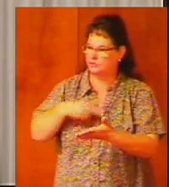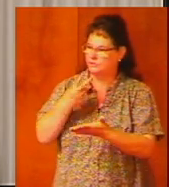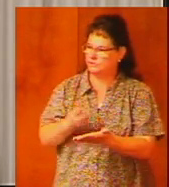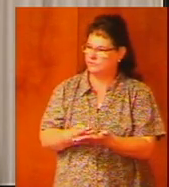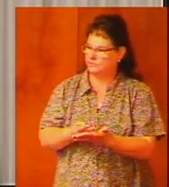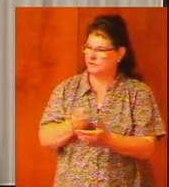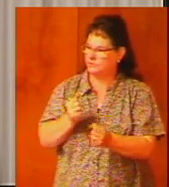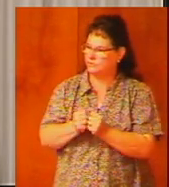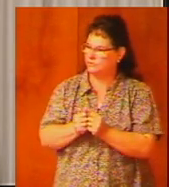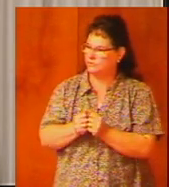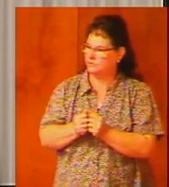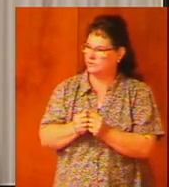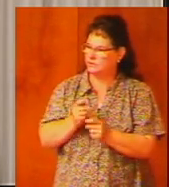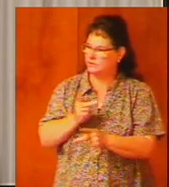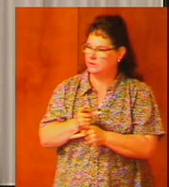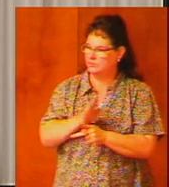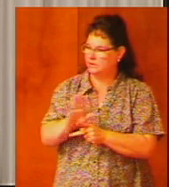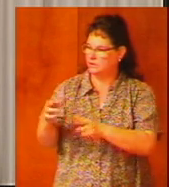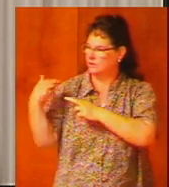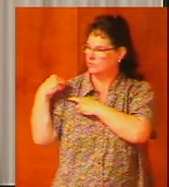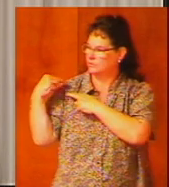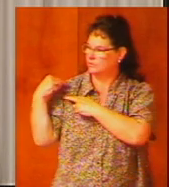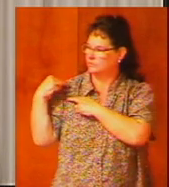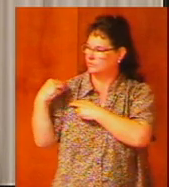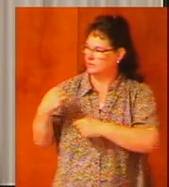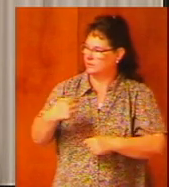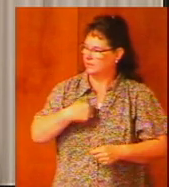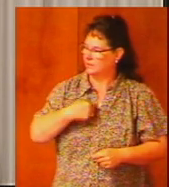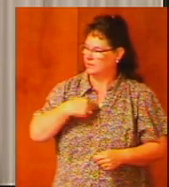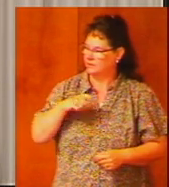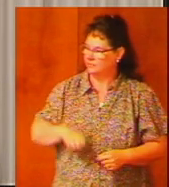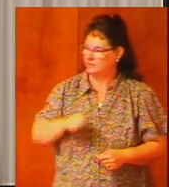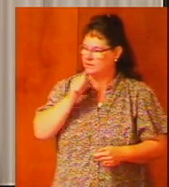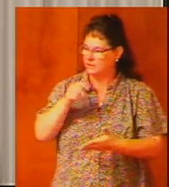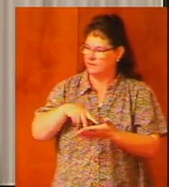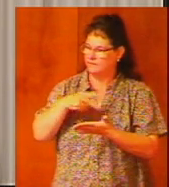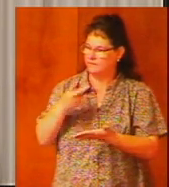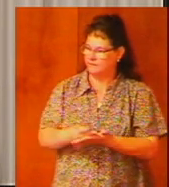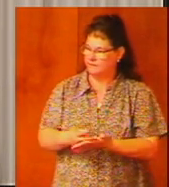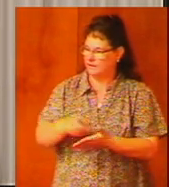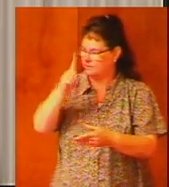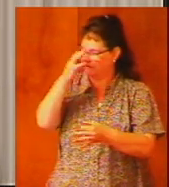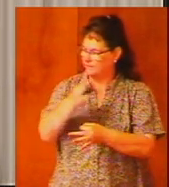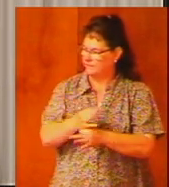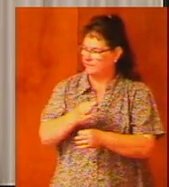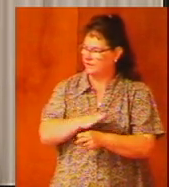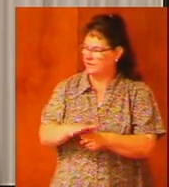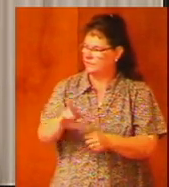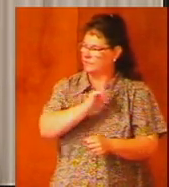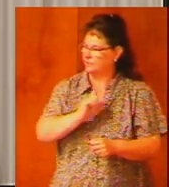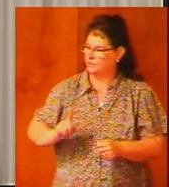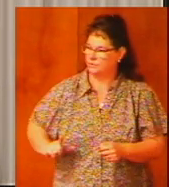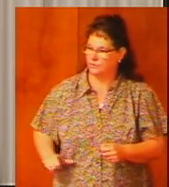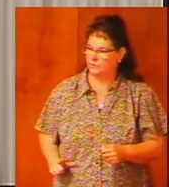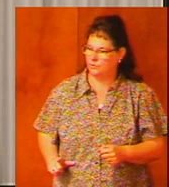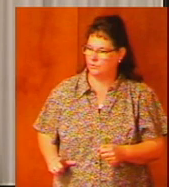in carrying out their responsibility I must not fail to be faithful to the Lord